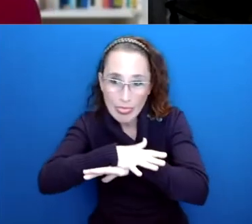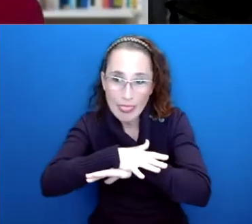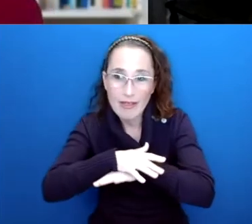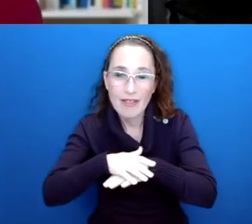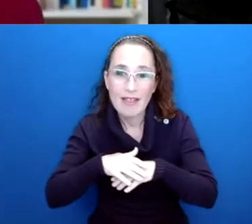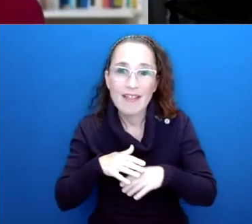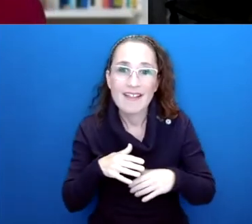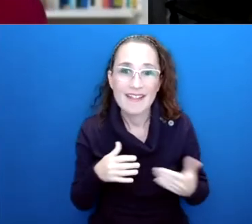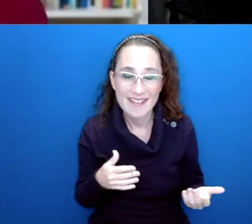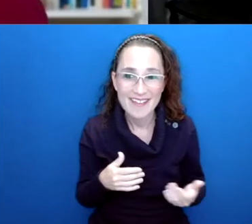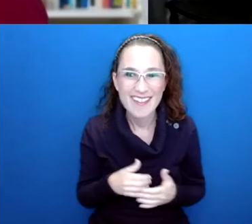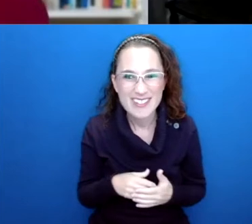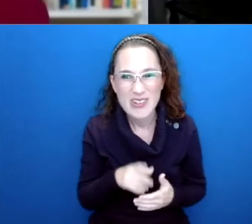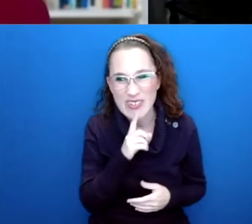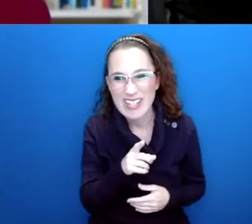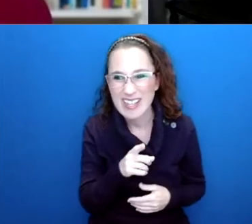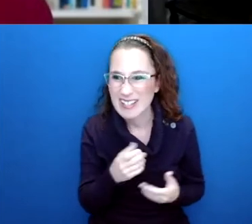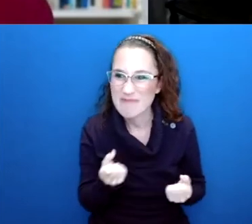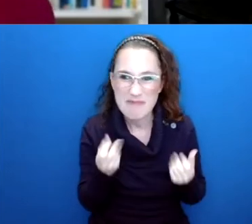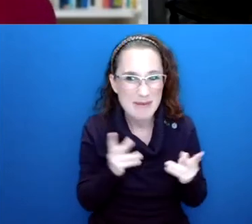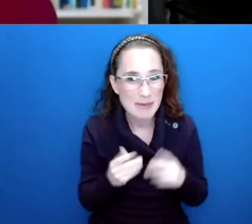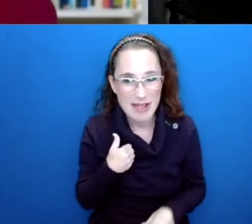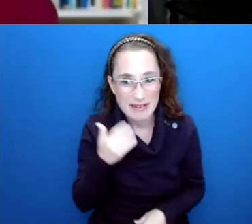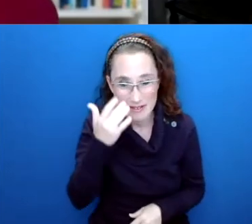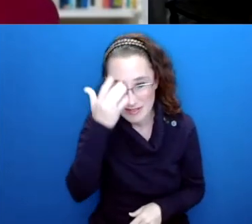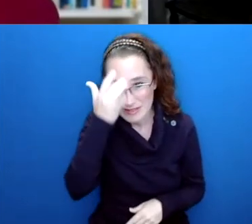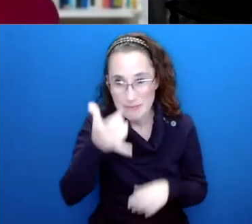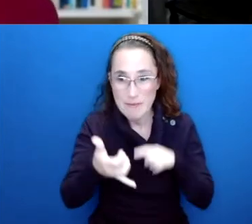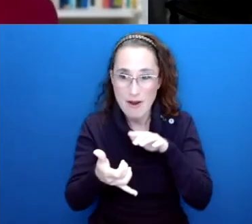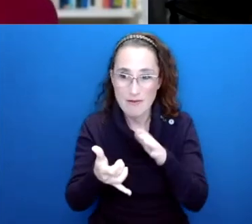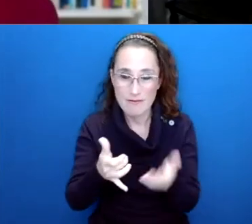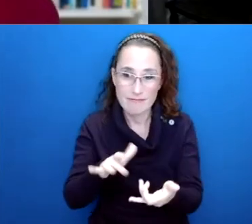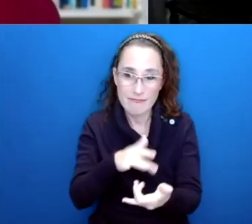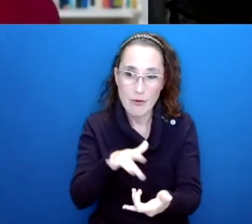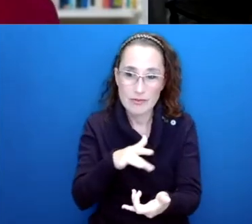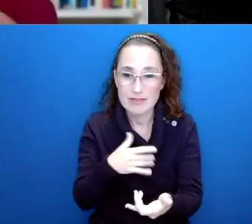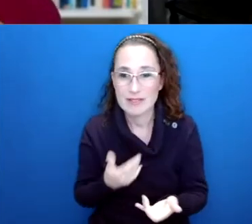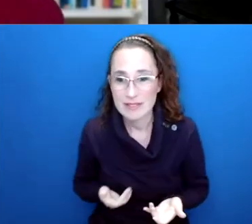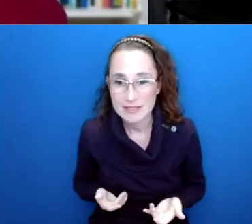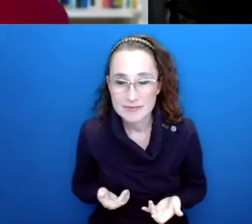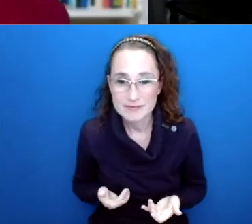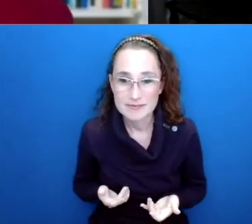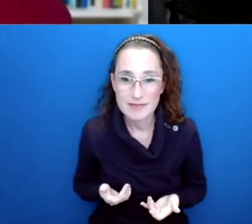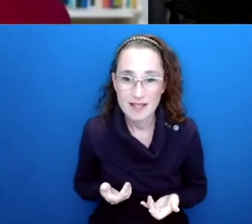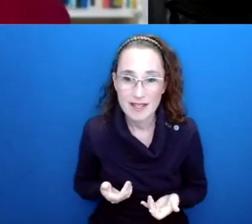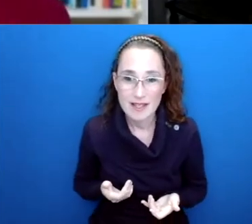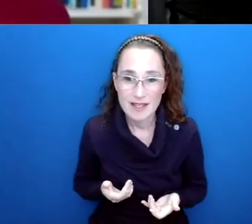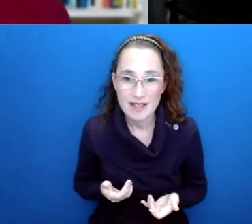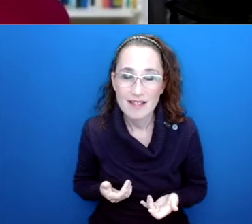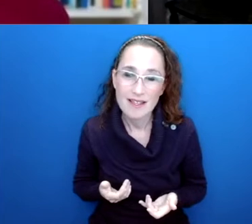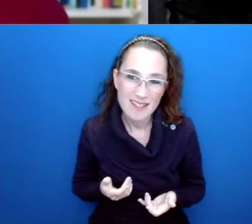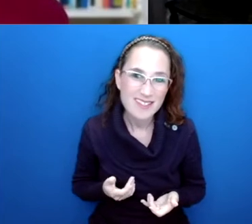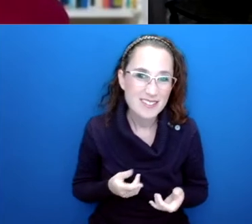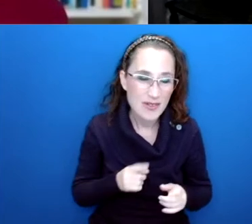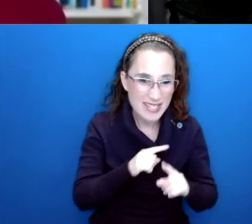So it's it's interesting that to to to see these different points of data